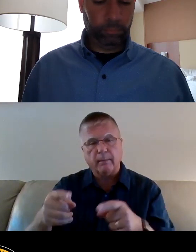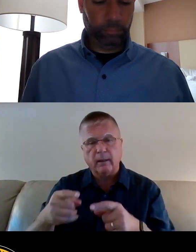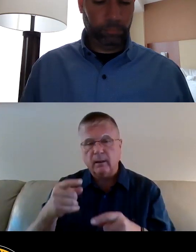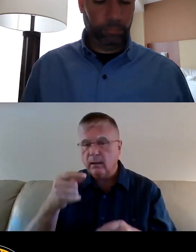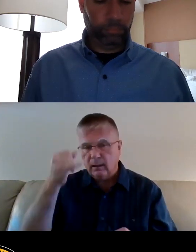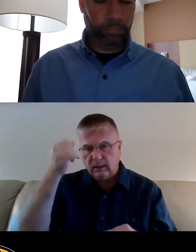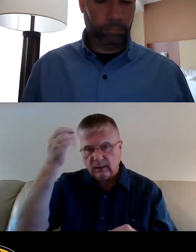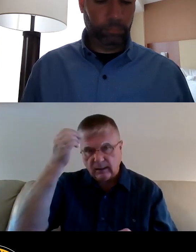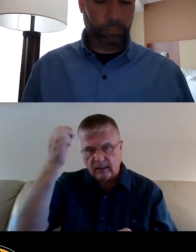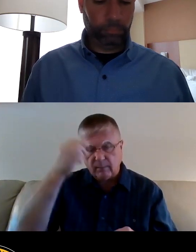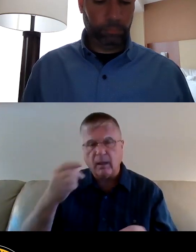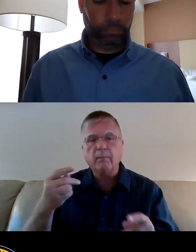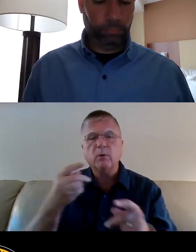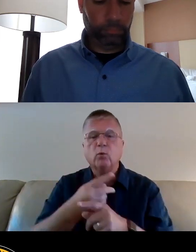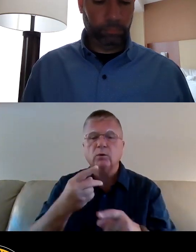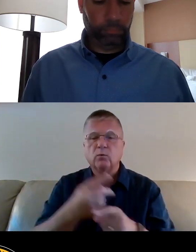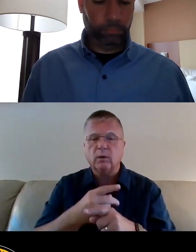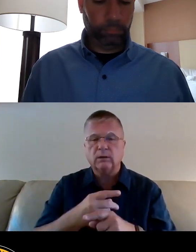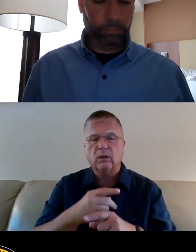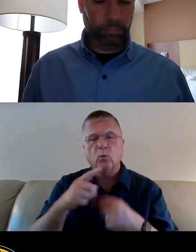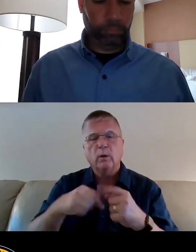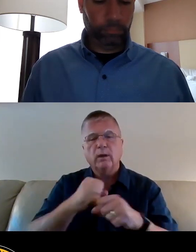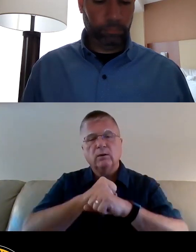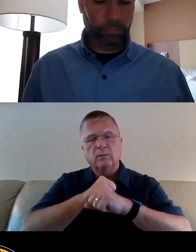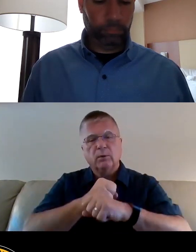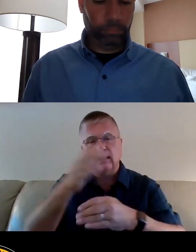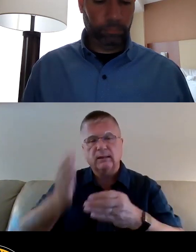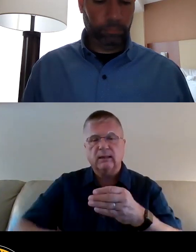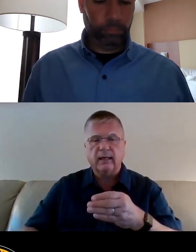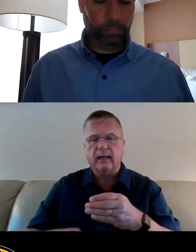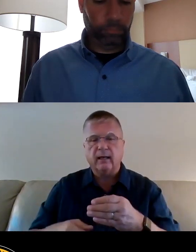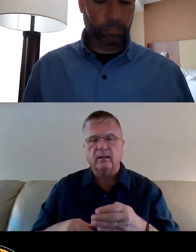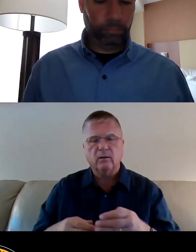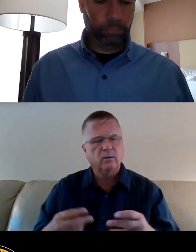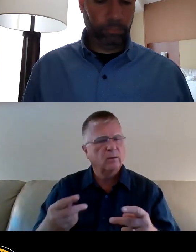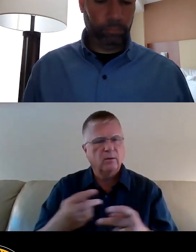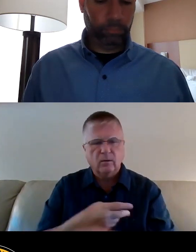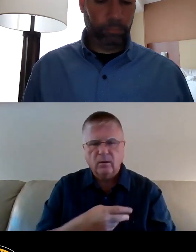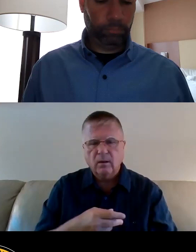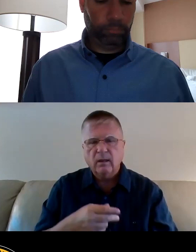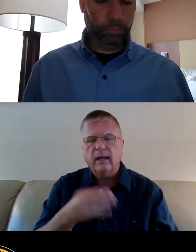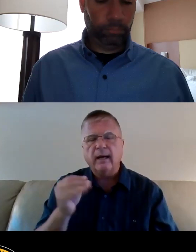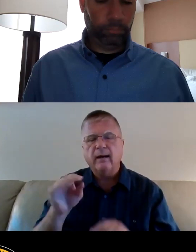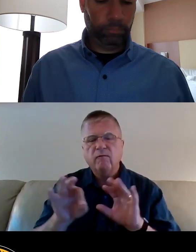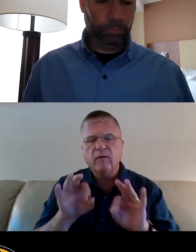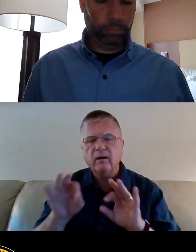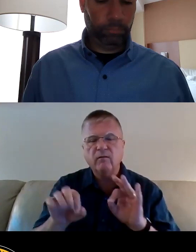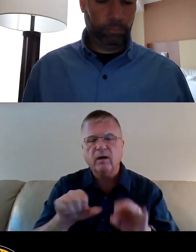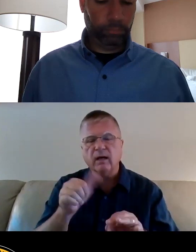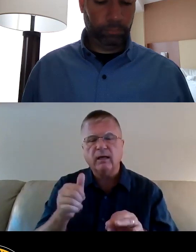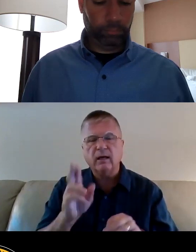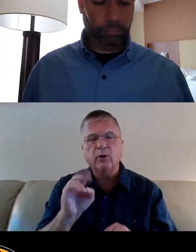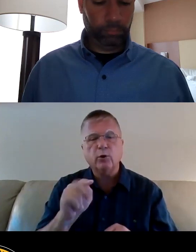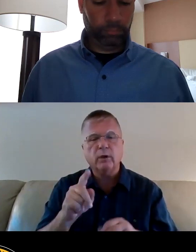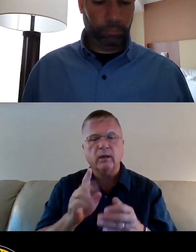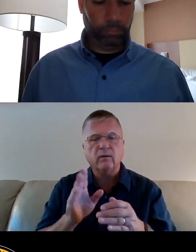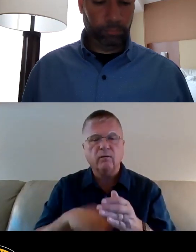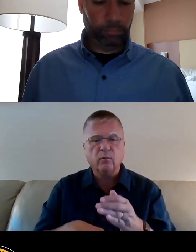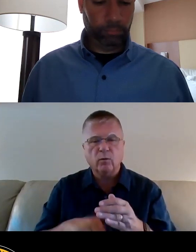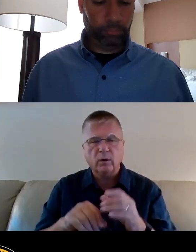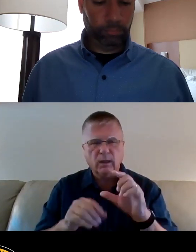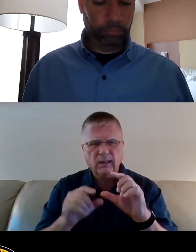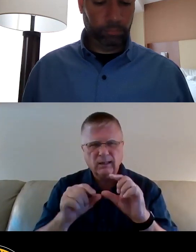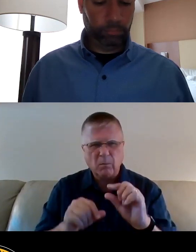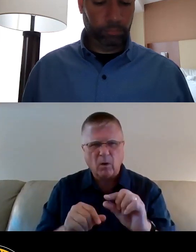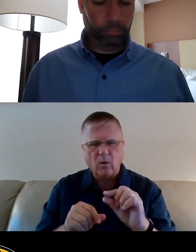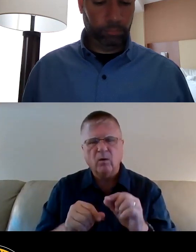those protections end. And the truth is, their chances of finding another unit they can afford are extremely slim. The supply of affordable housing